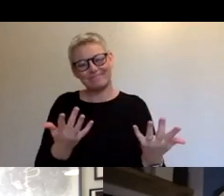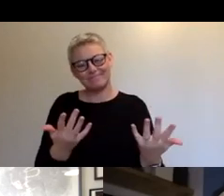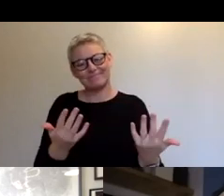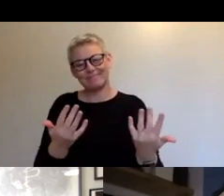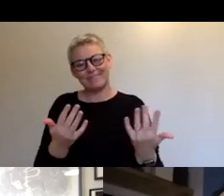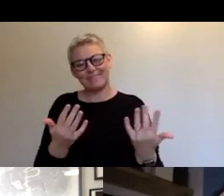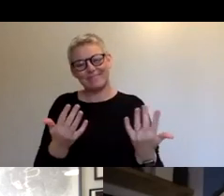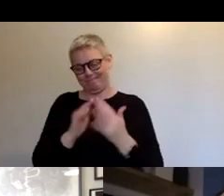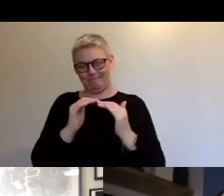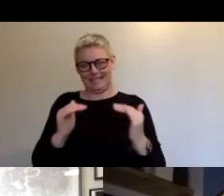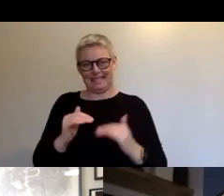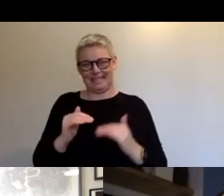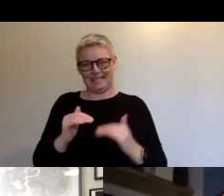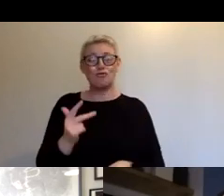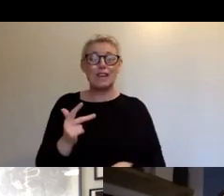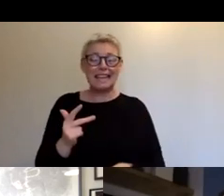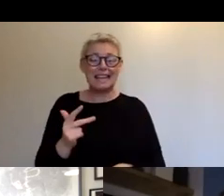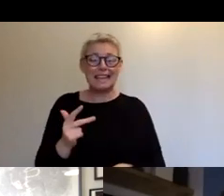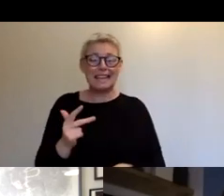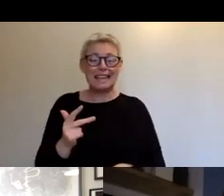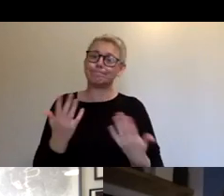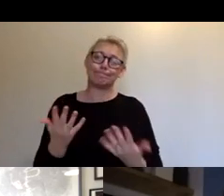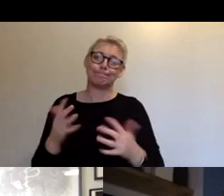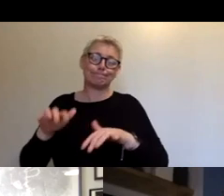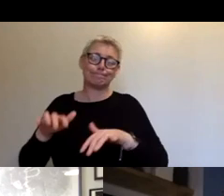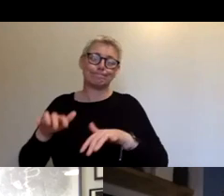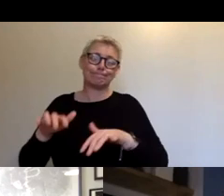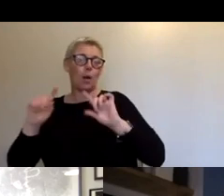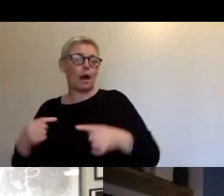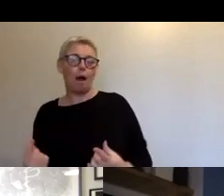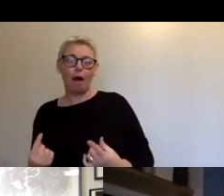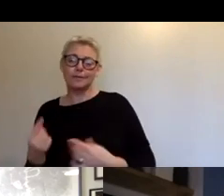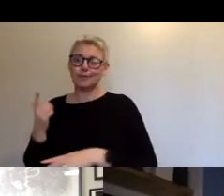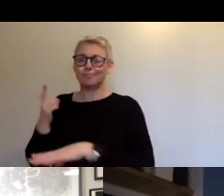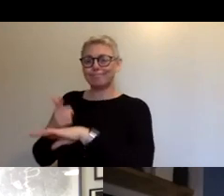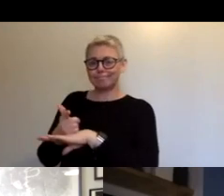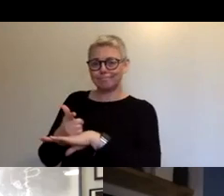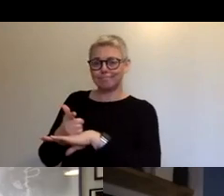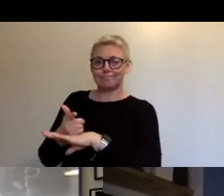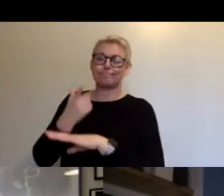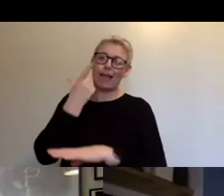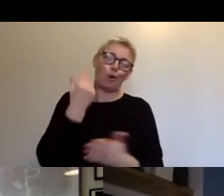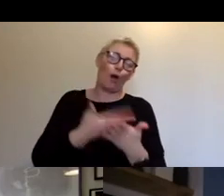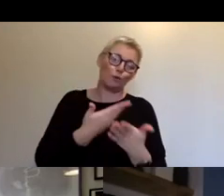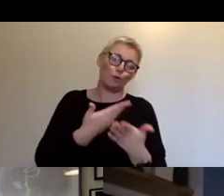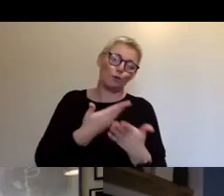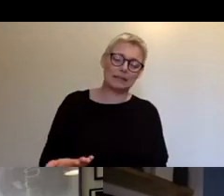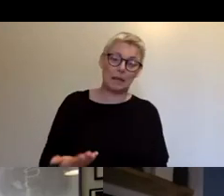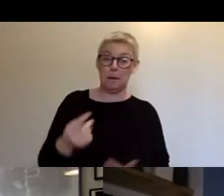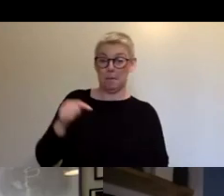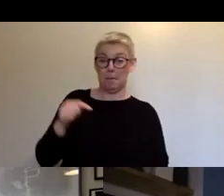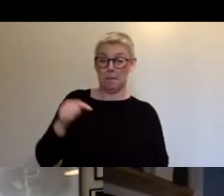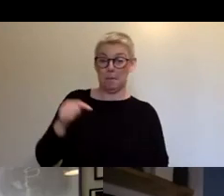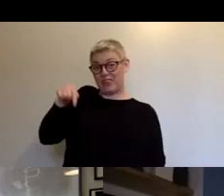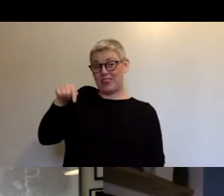putting Bristol in tier three. Um, but that was really where the beginning of the kind of journey of how do we explore